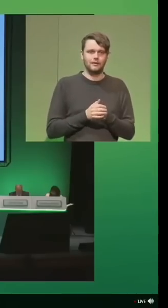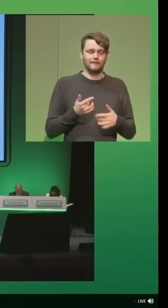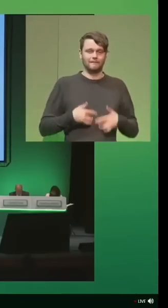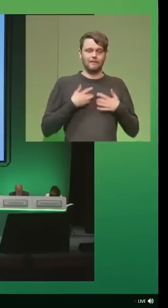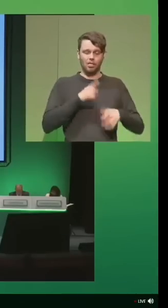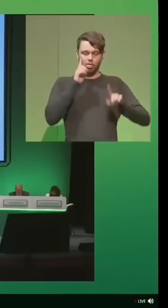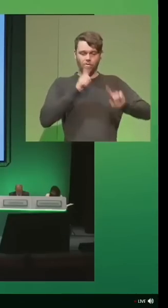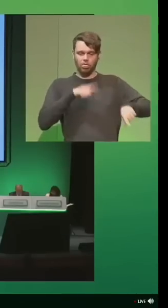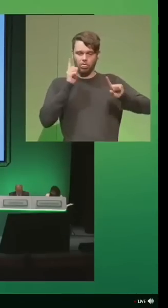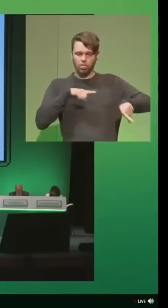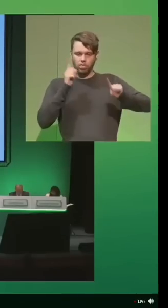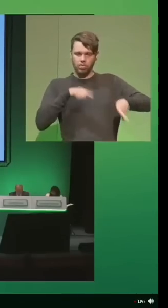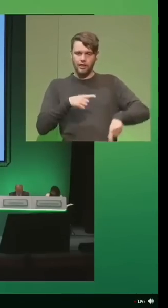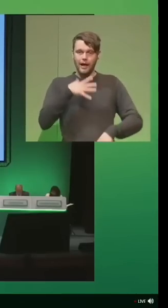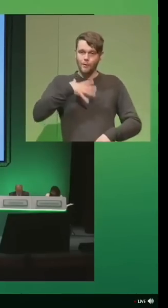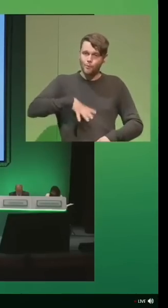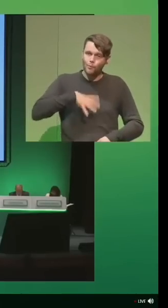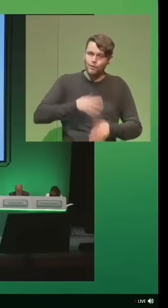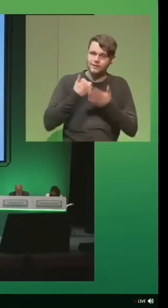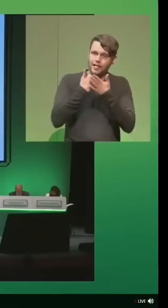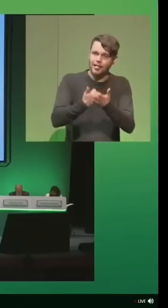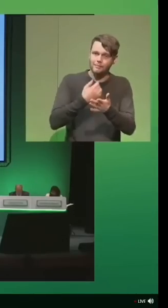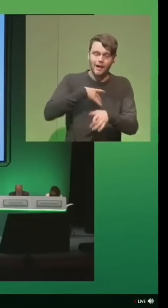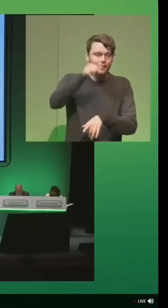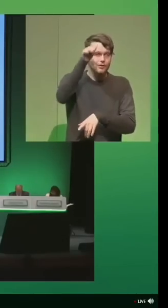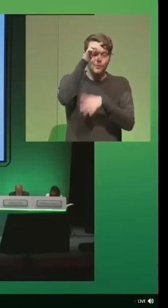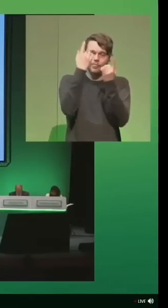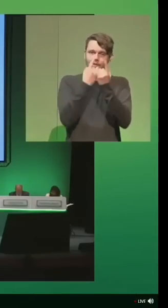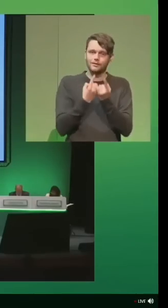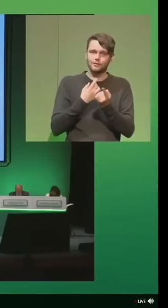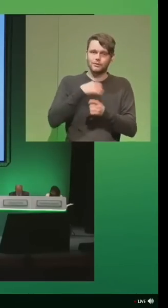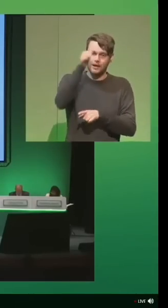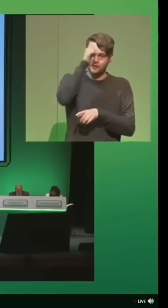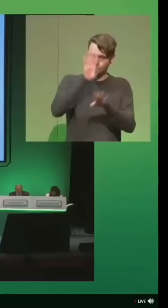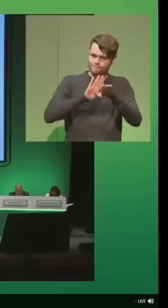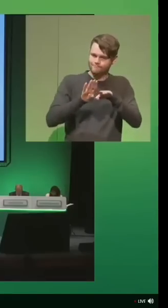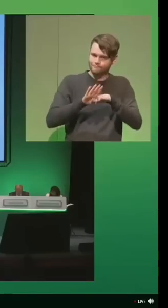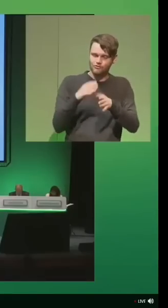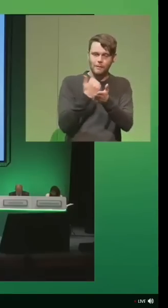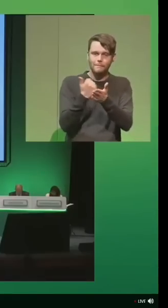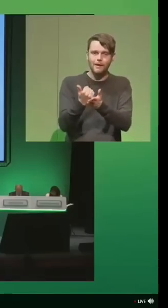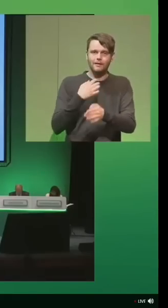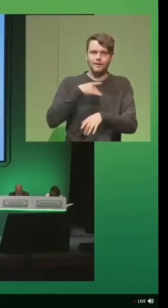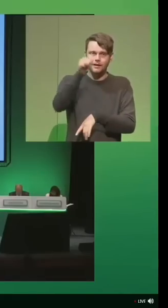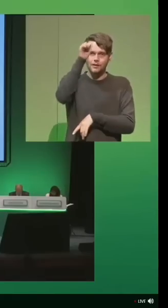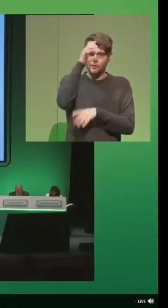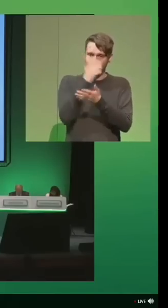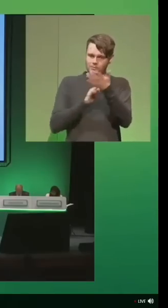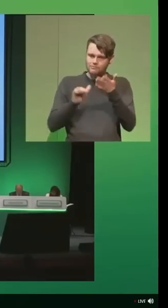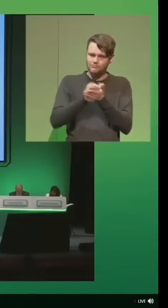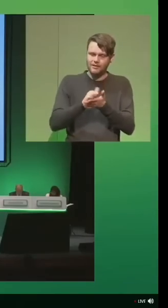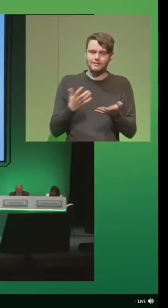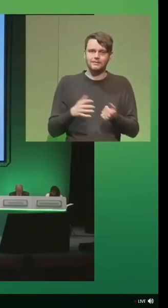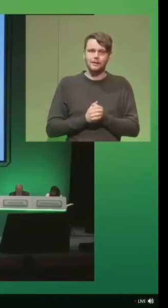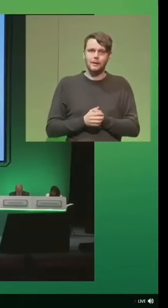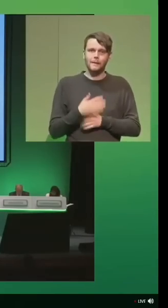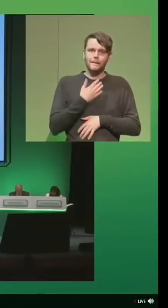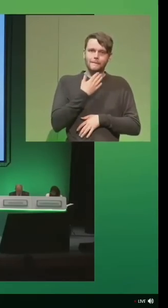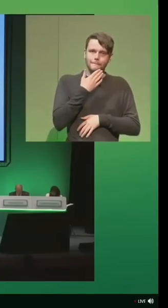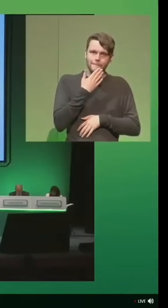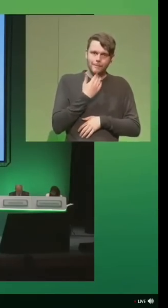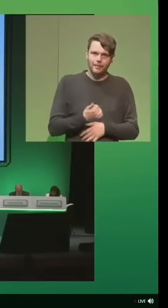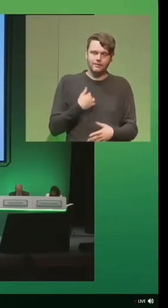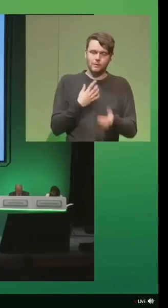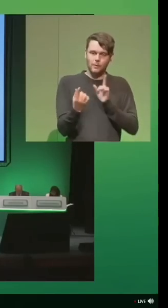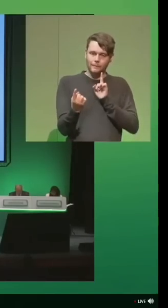listen to us. I want to help you. I know the issues. I know how to train bankers. And I know how to get this right. Please,